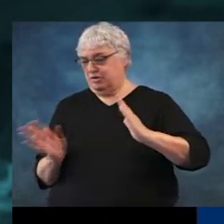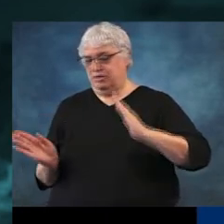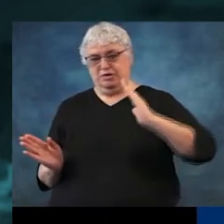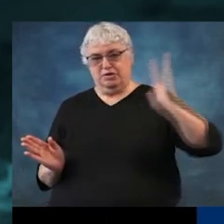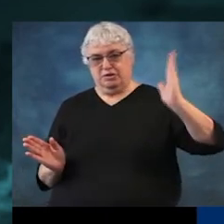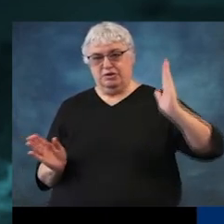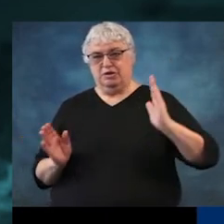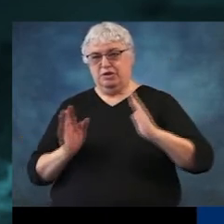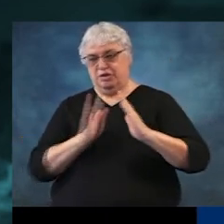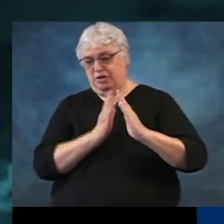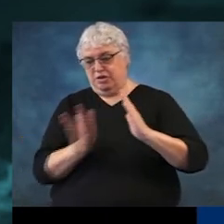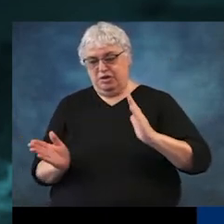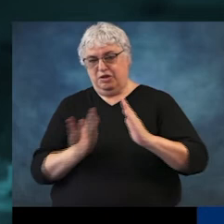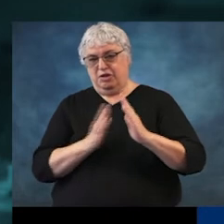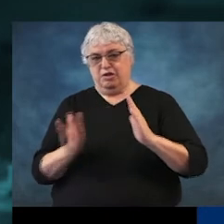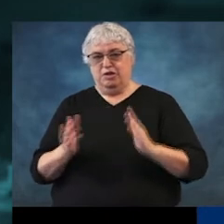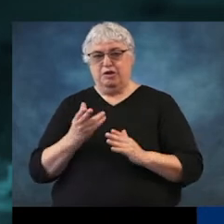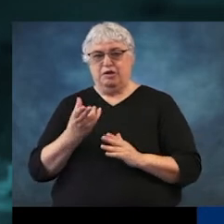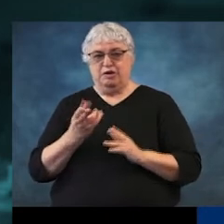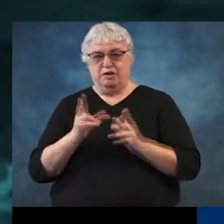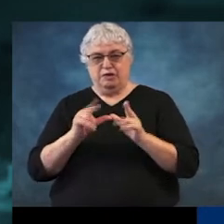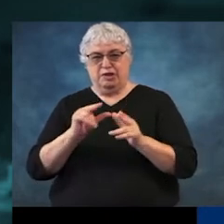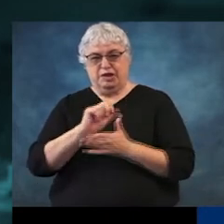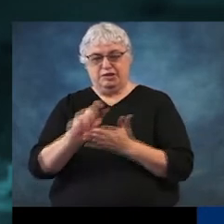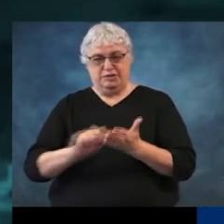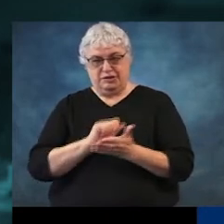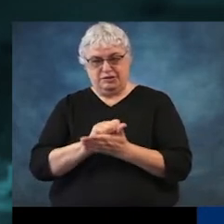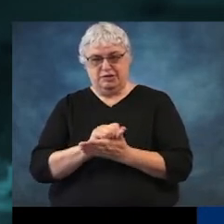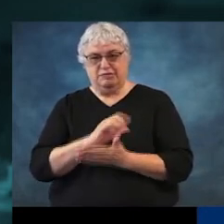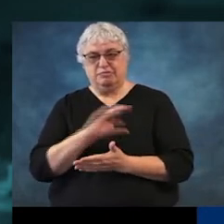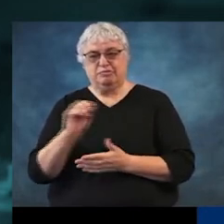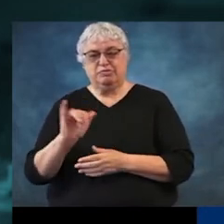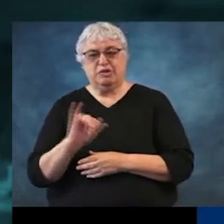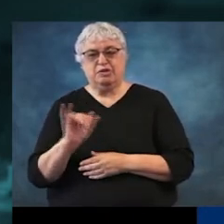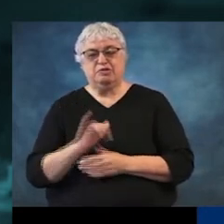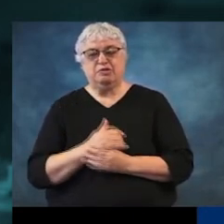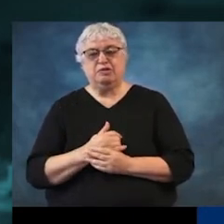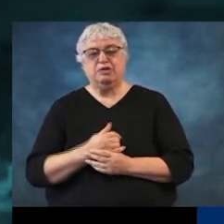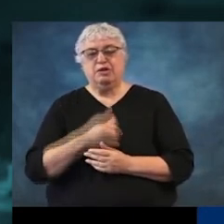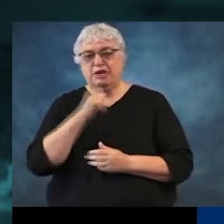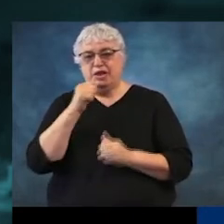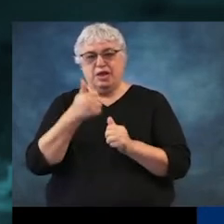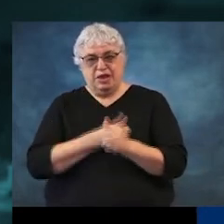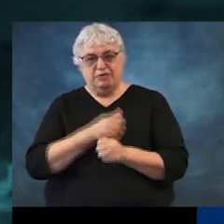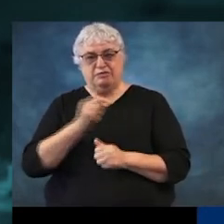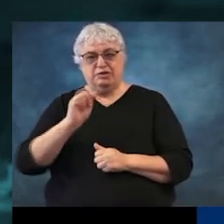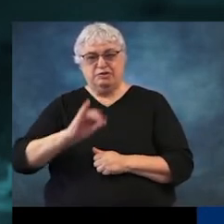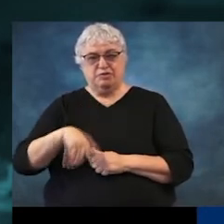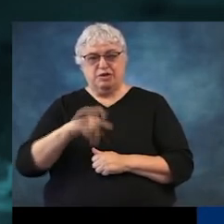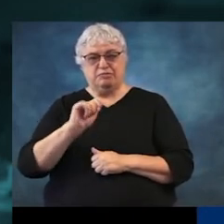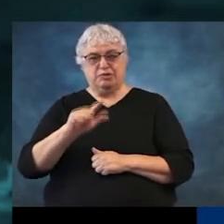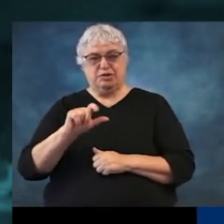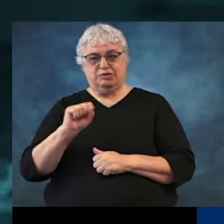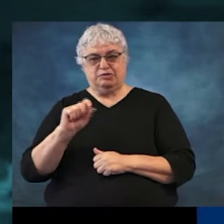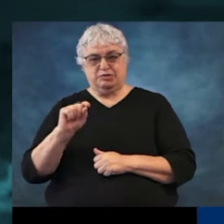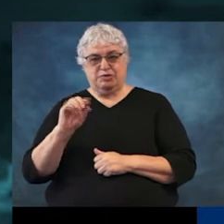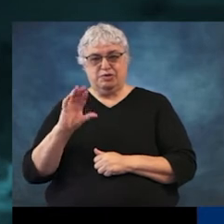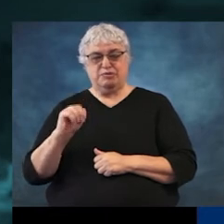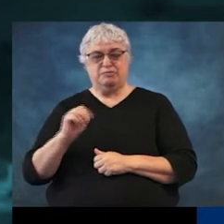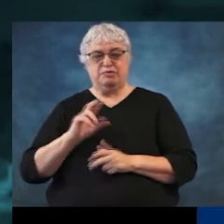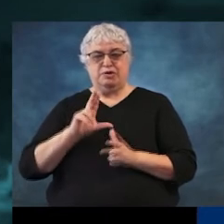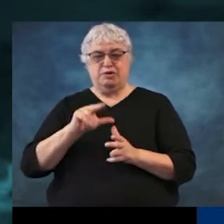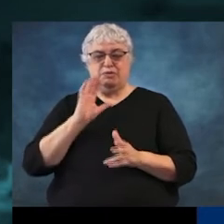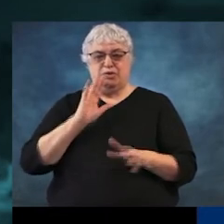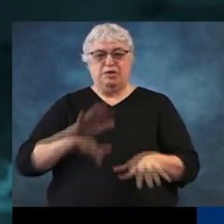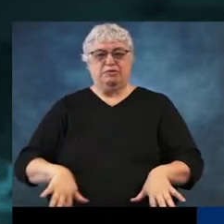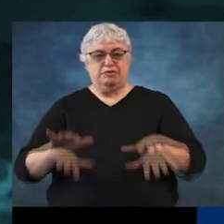have absolutely nothing to do with tropical storms and hurricanes. And the other thing to keep in mind is not every tropical storm or hurricane is going to